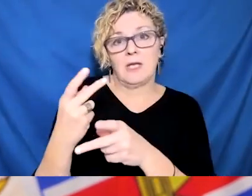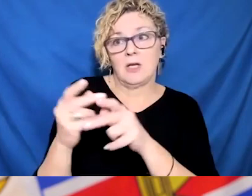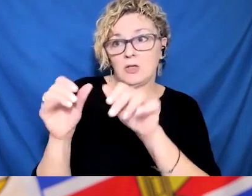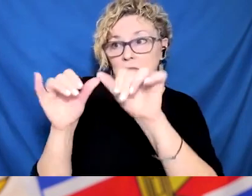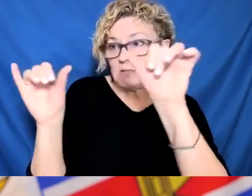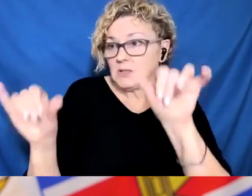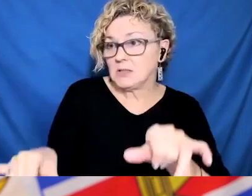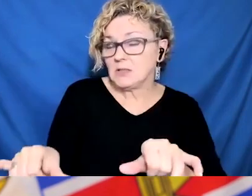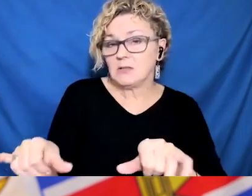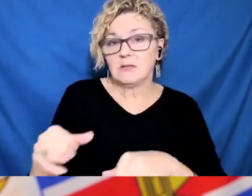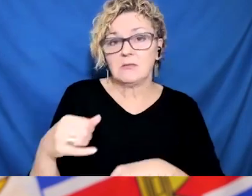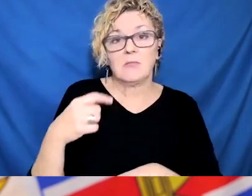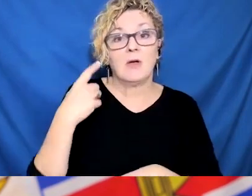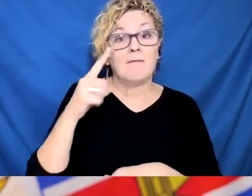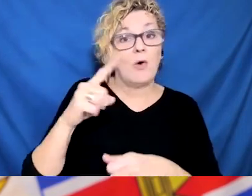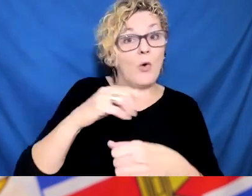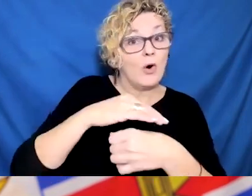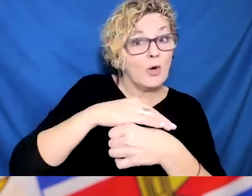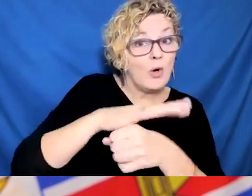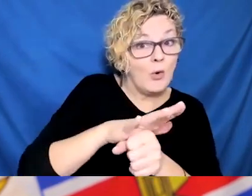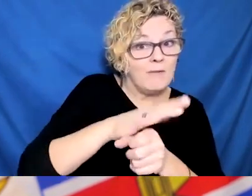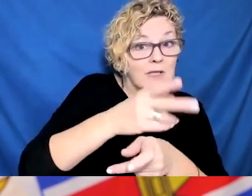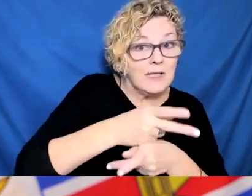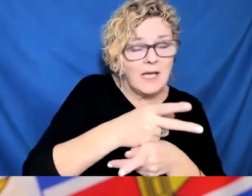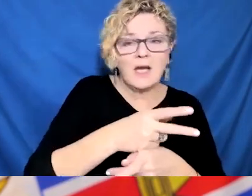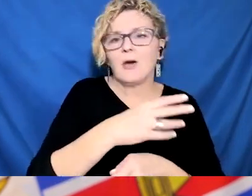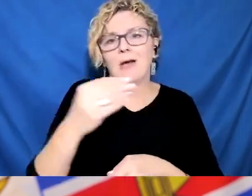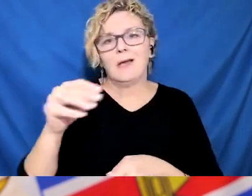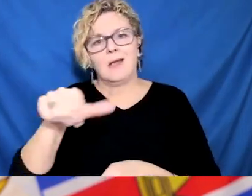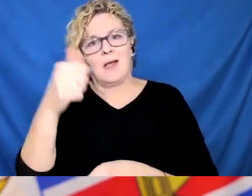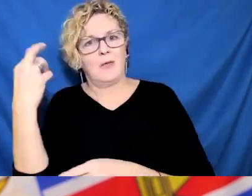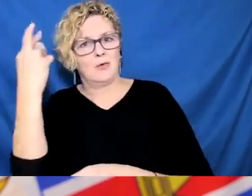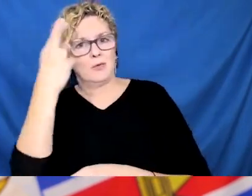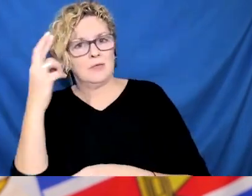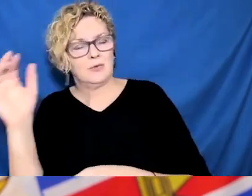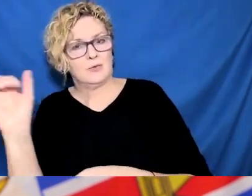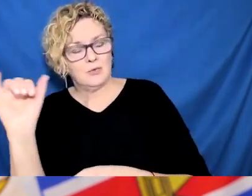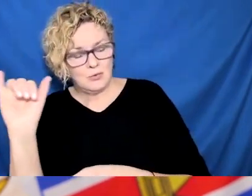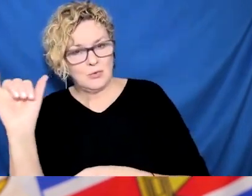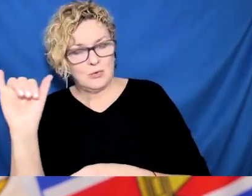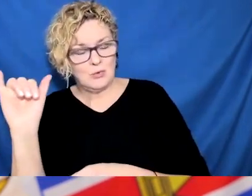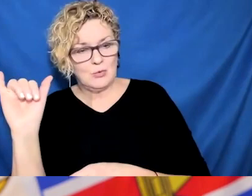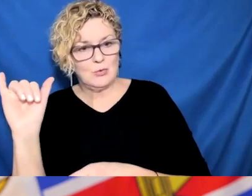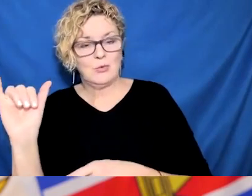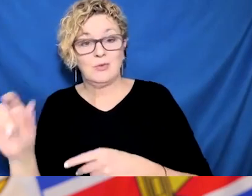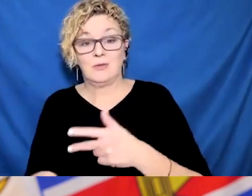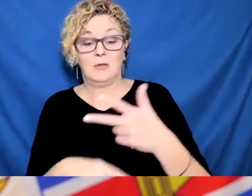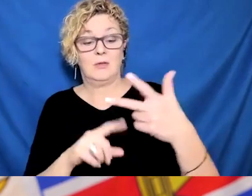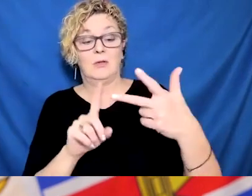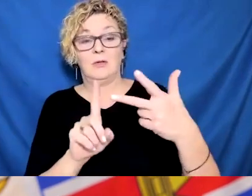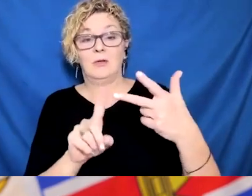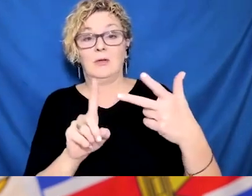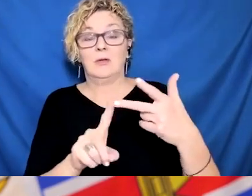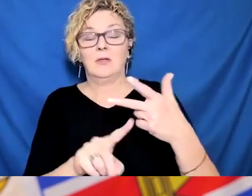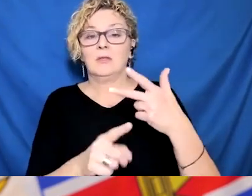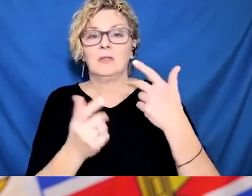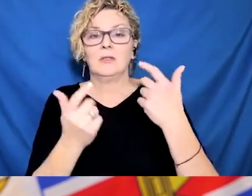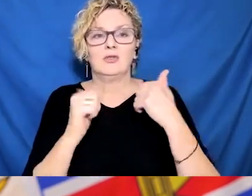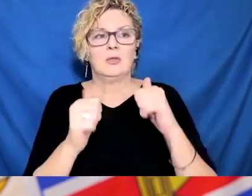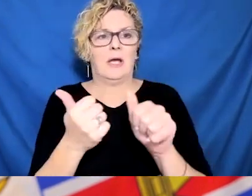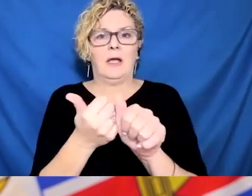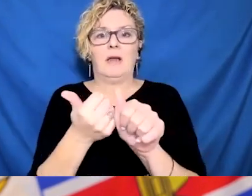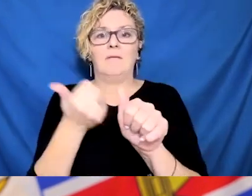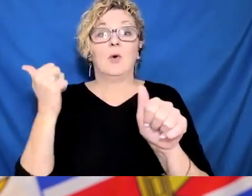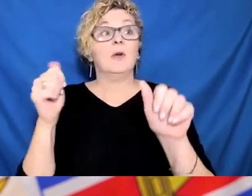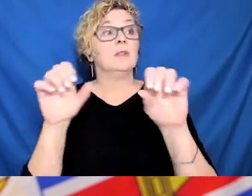and to cause different patterns of illness. And I talked about having to put together the pieces of the puzzle